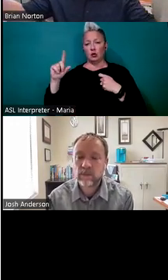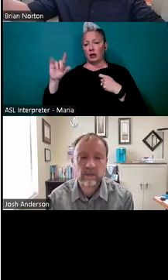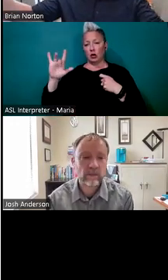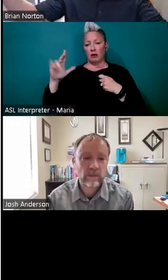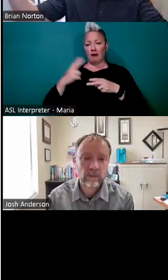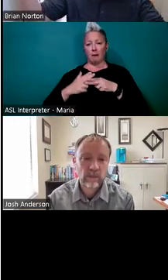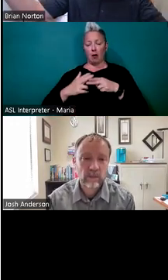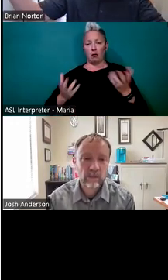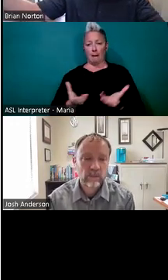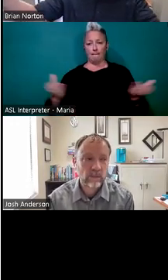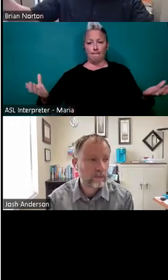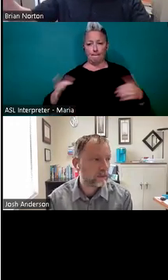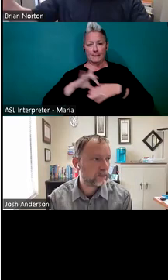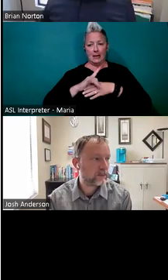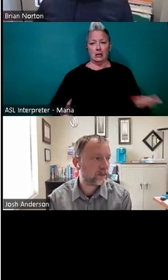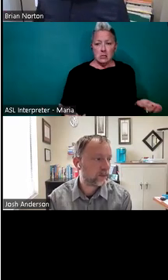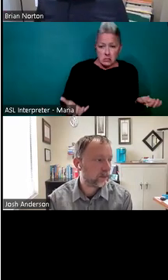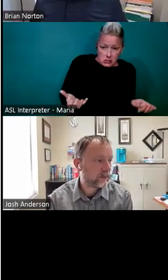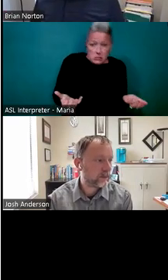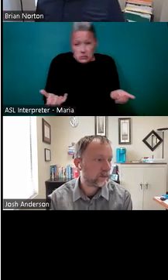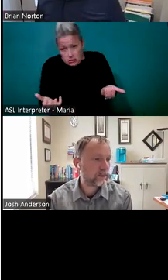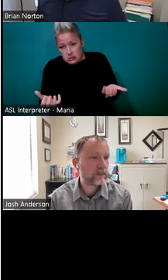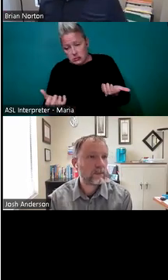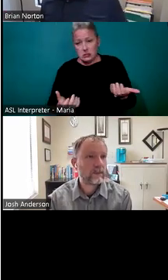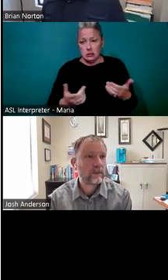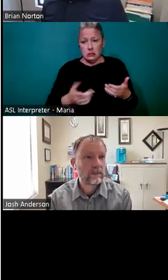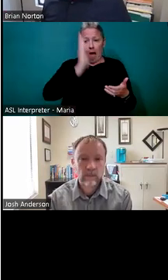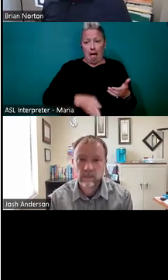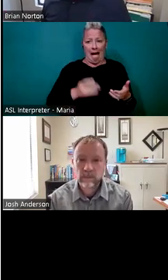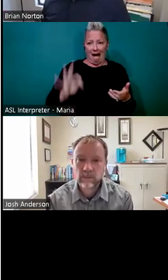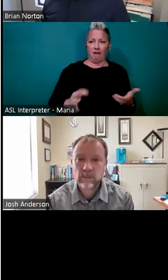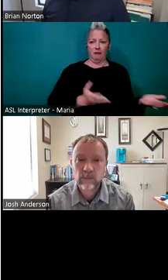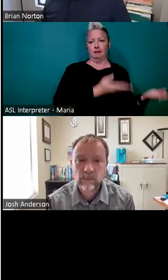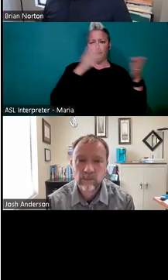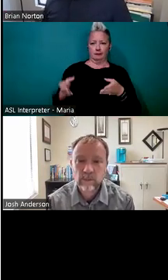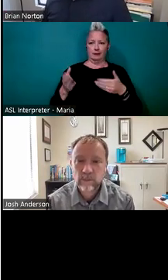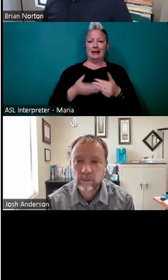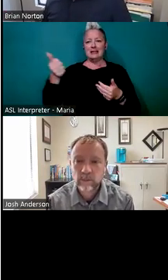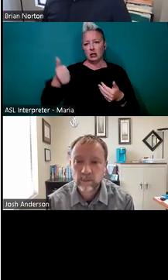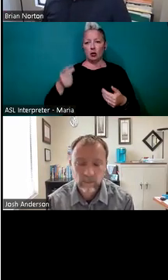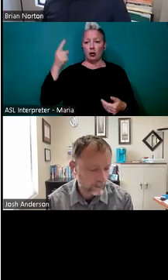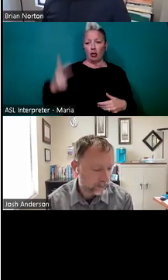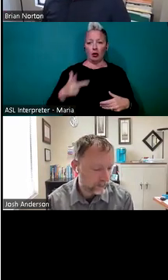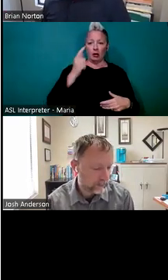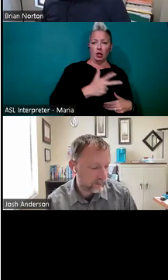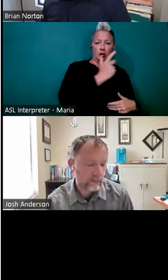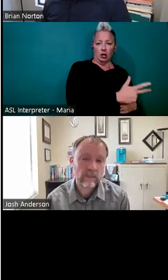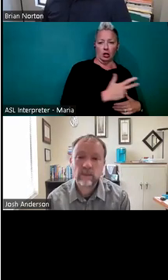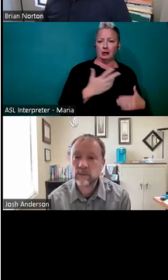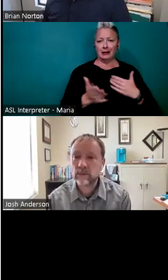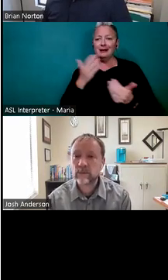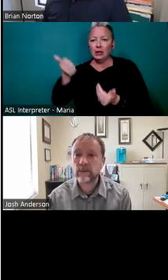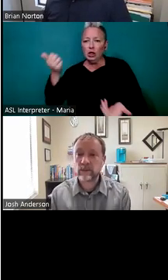pound piece, you know, hunk of meat up there. Well, maybe you cut it in half and make it less or maybe thirds and make it even less, more less. So,